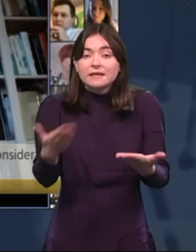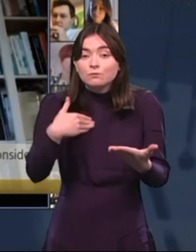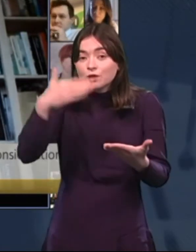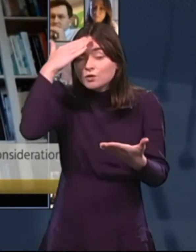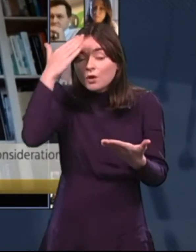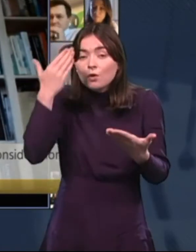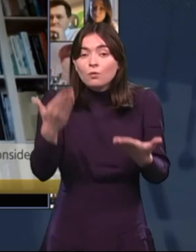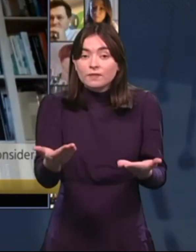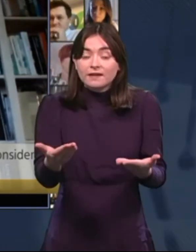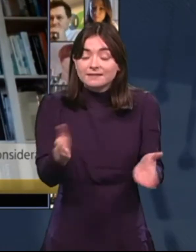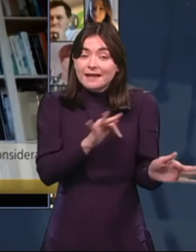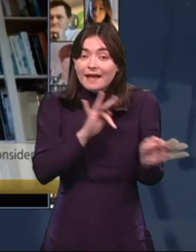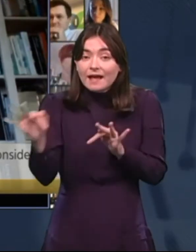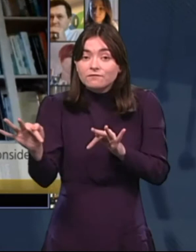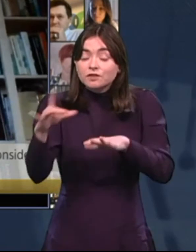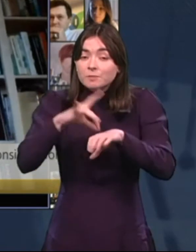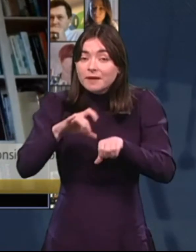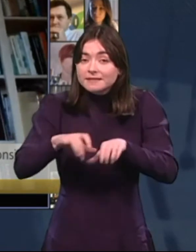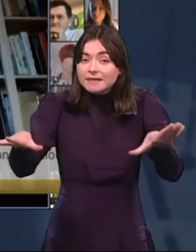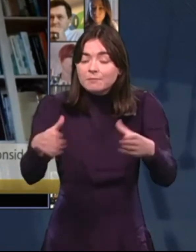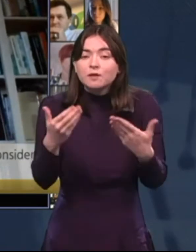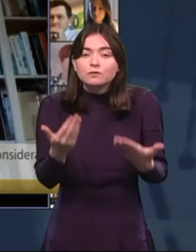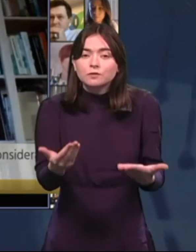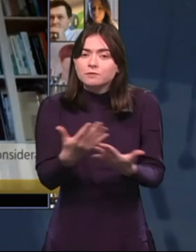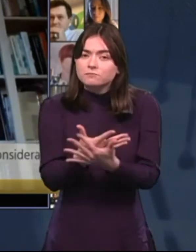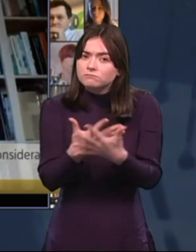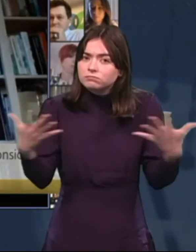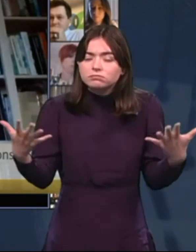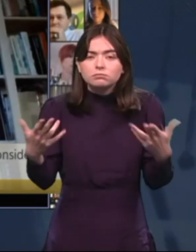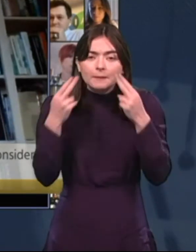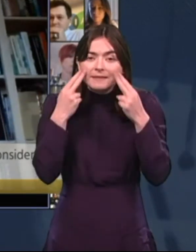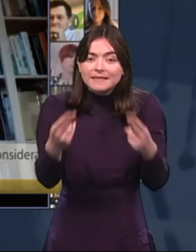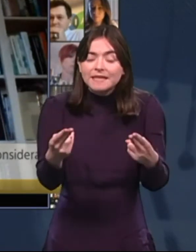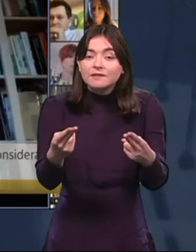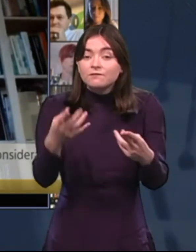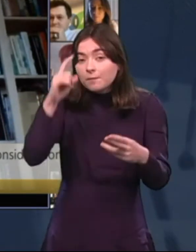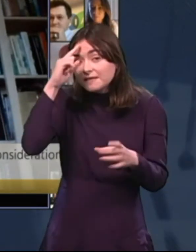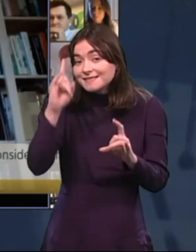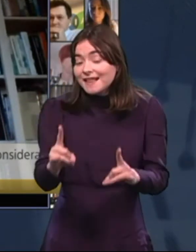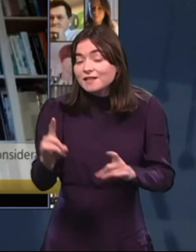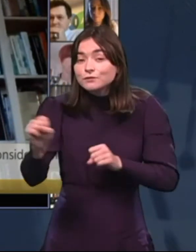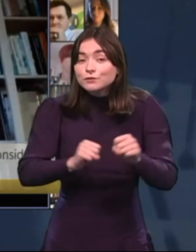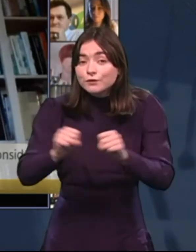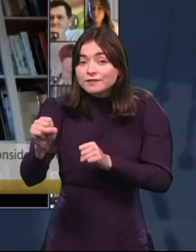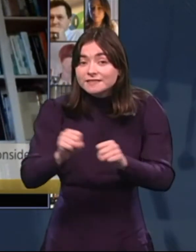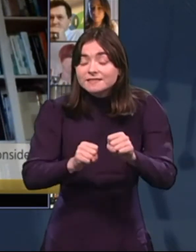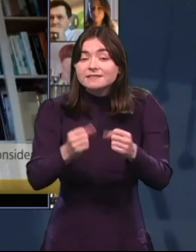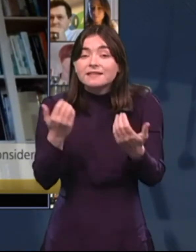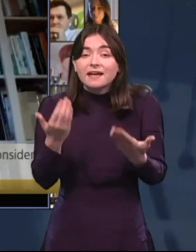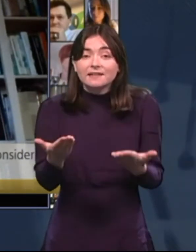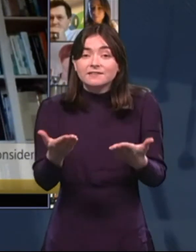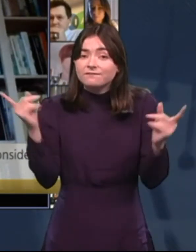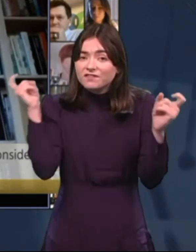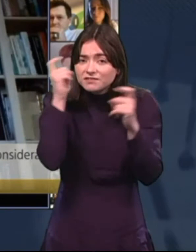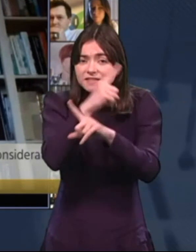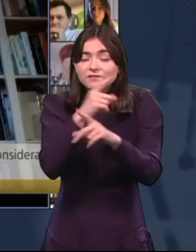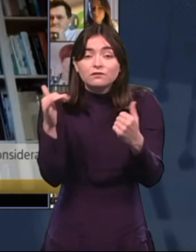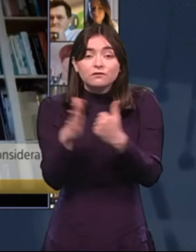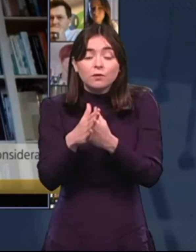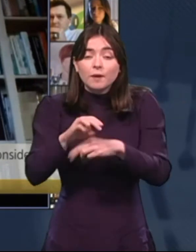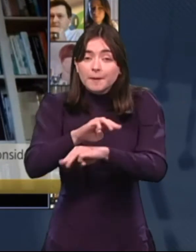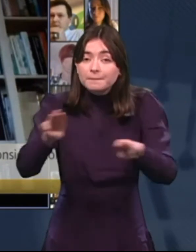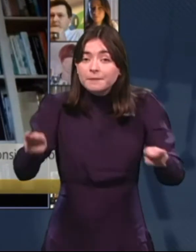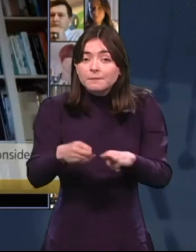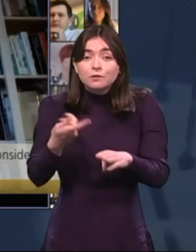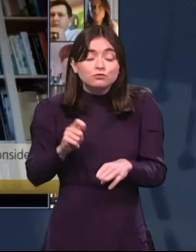that post-pandemic, there's been a huge surge in the need for mental health services. So, and again, you know, very difficult for people to travel